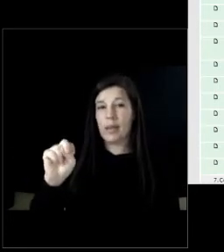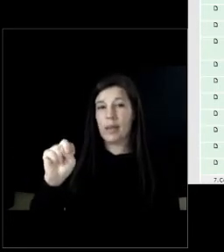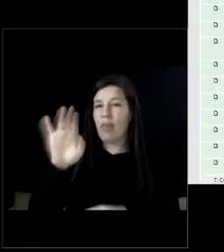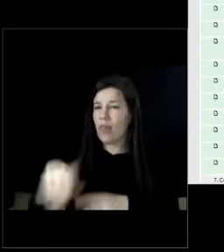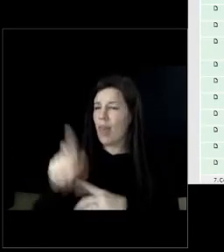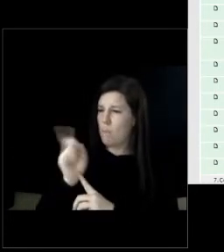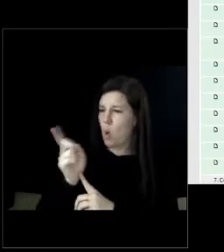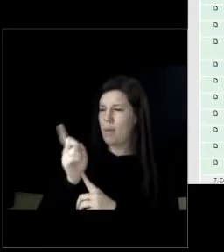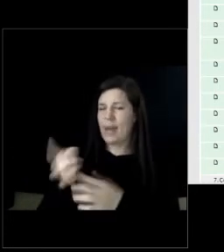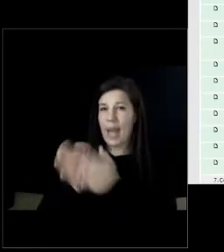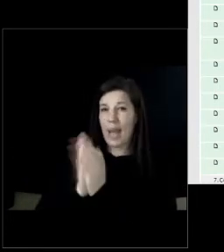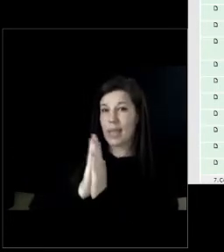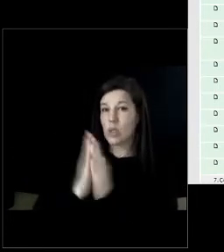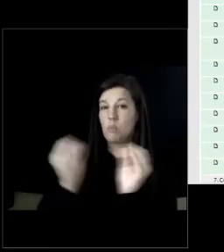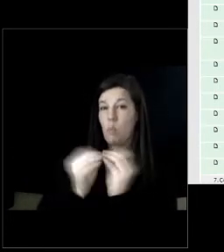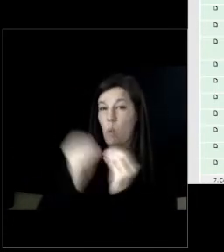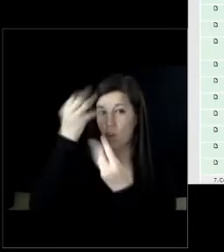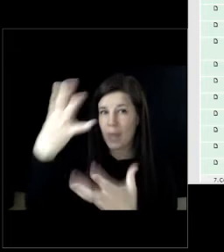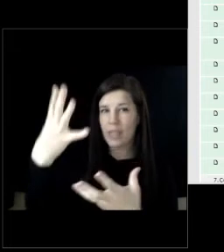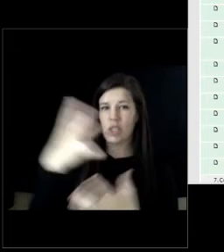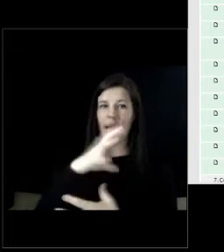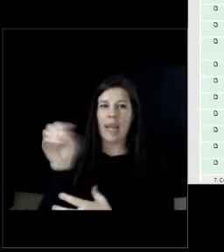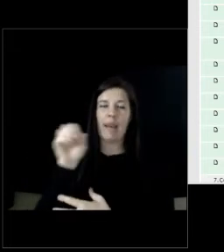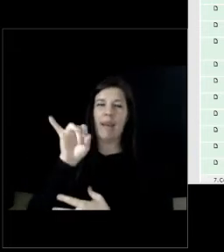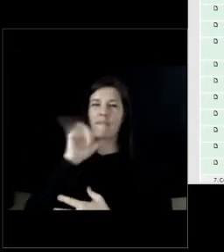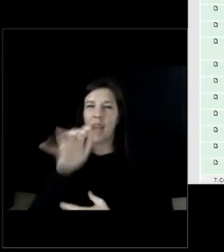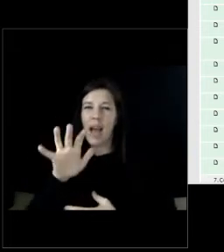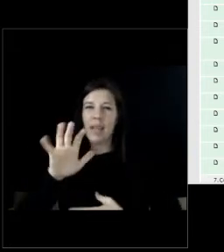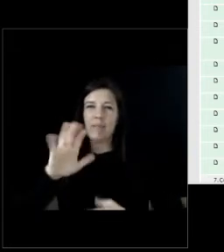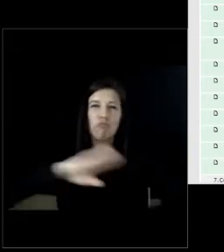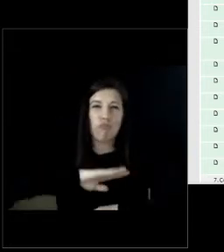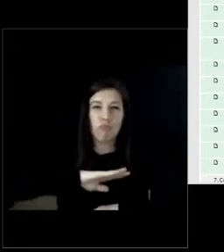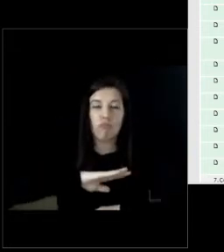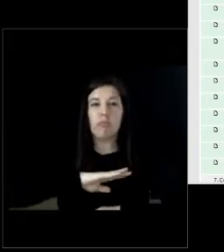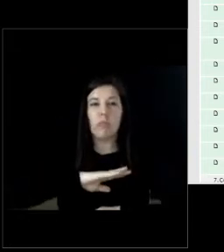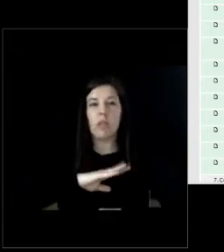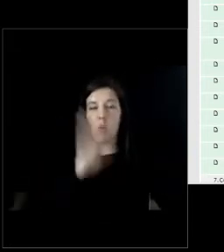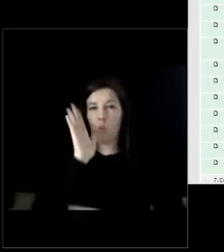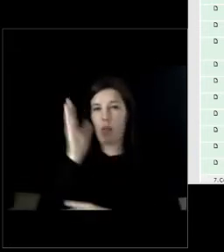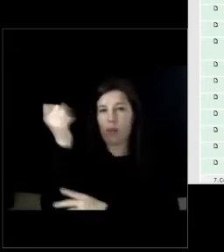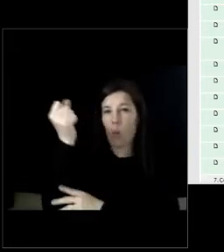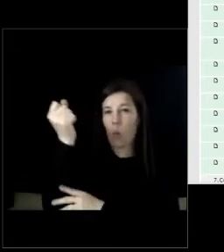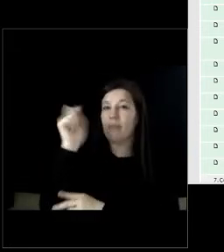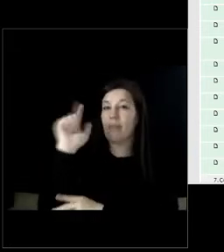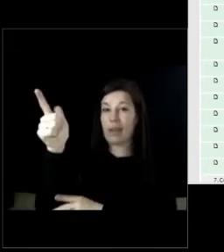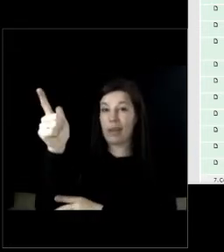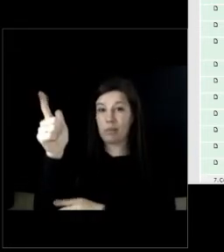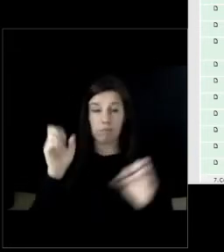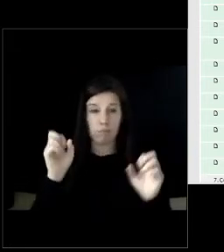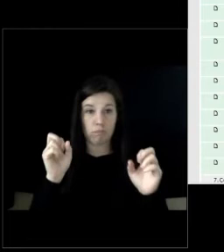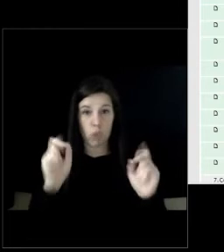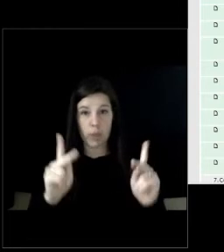ask for more information information and if we're not satisfied with that information let's continue let's table this item thank you all right